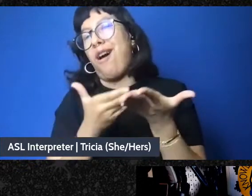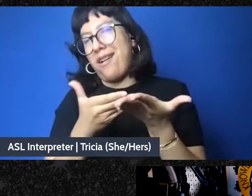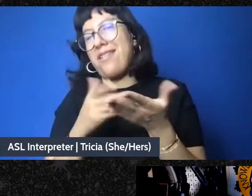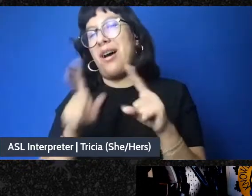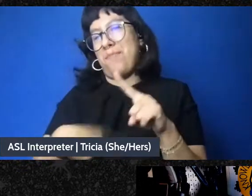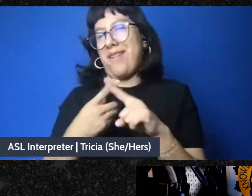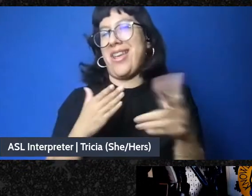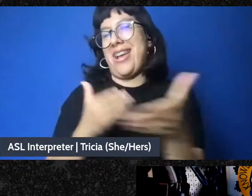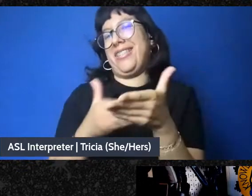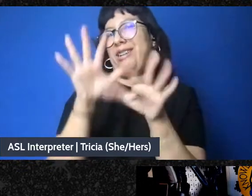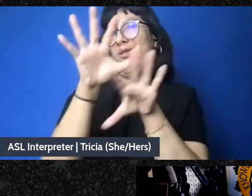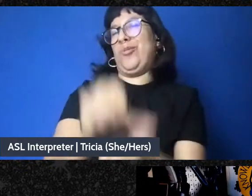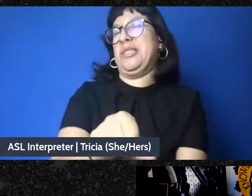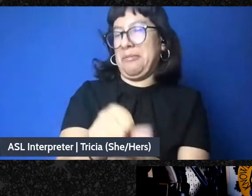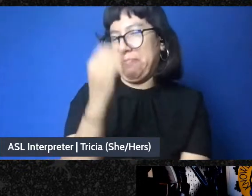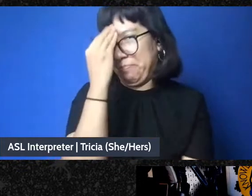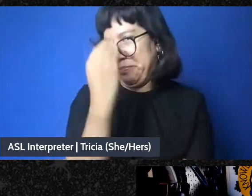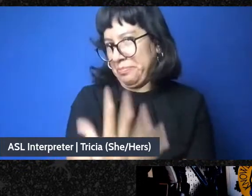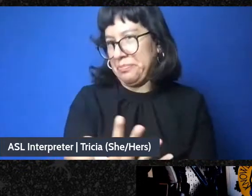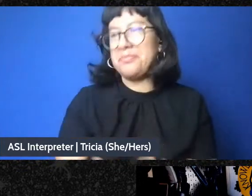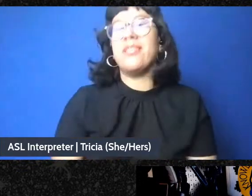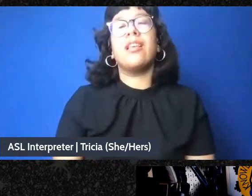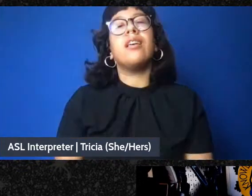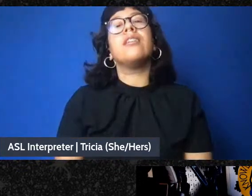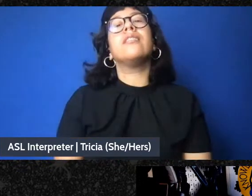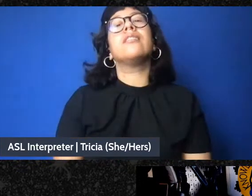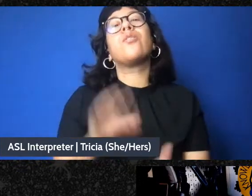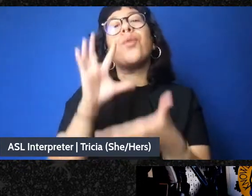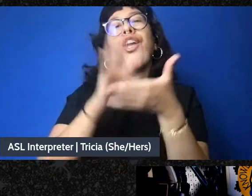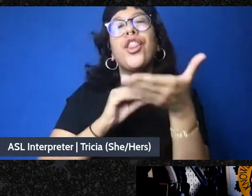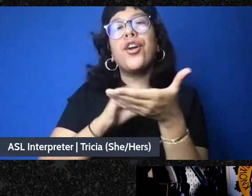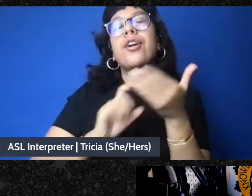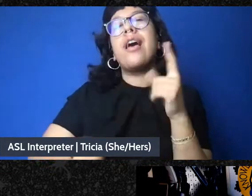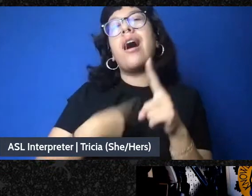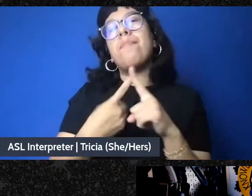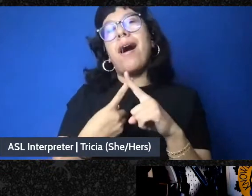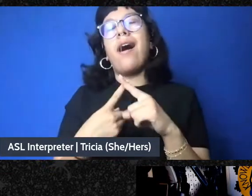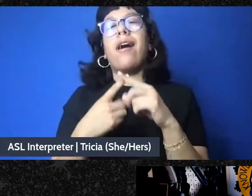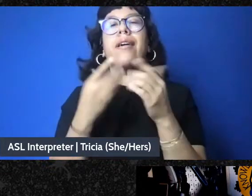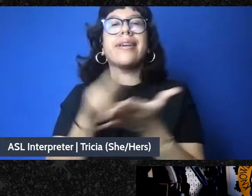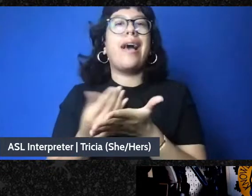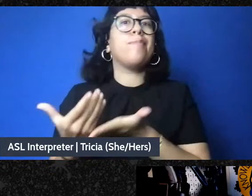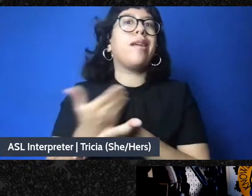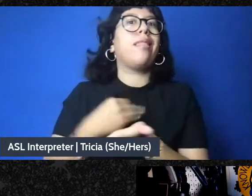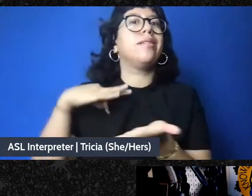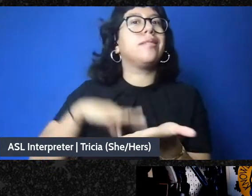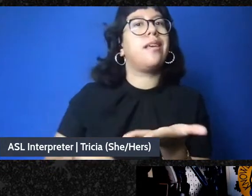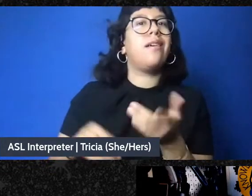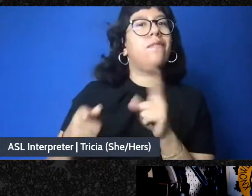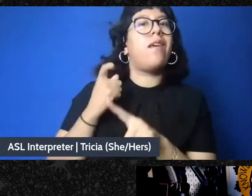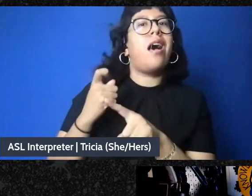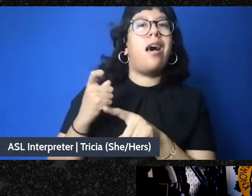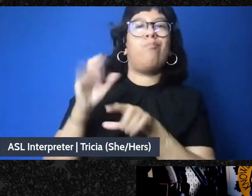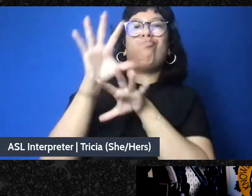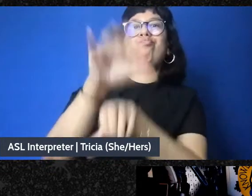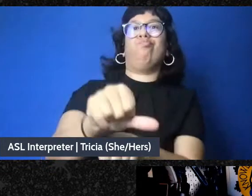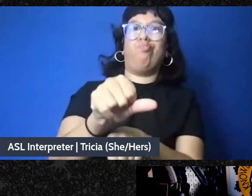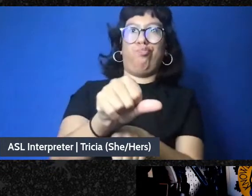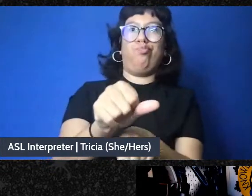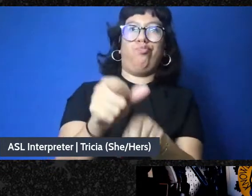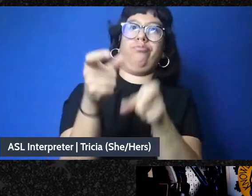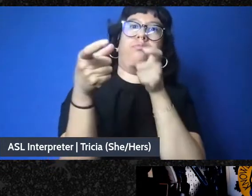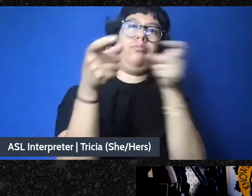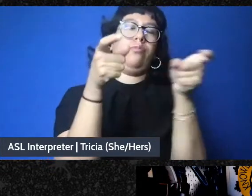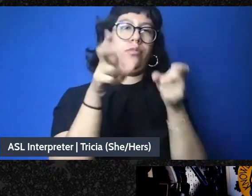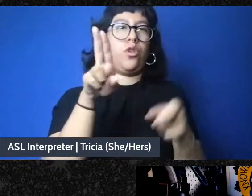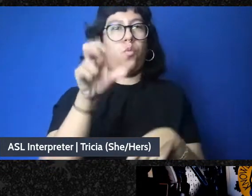So we've learned a lot about how capitalism and infrastructure that the settler colonial project of the U.S. is based upon